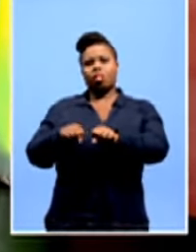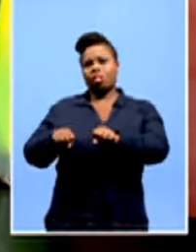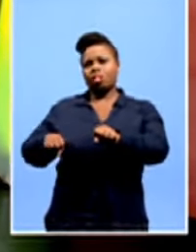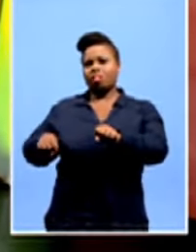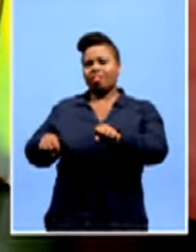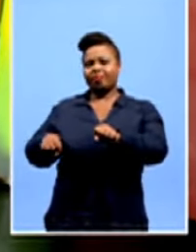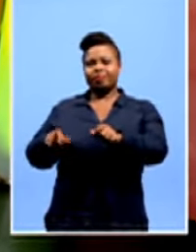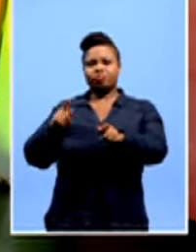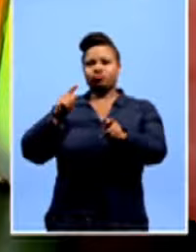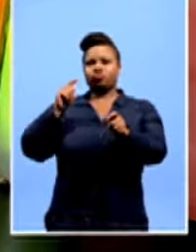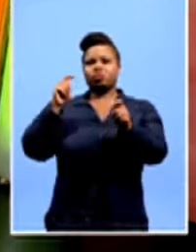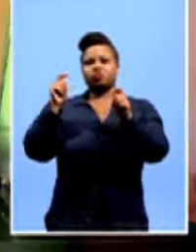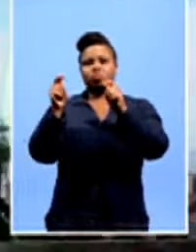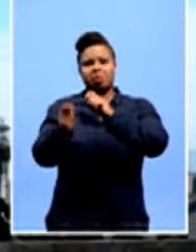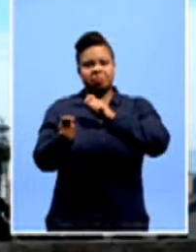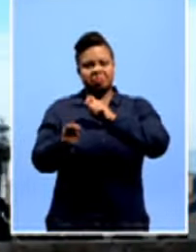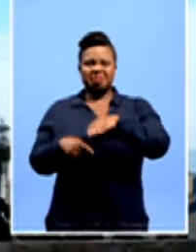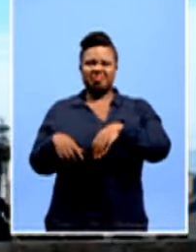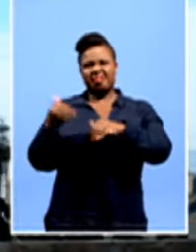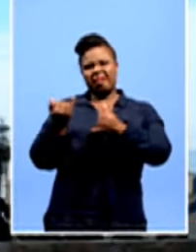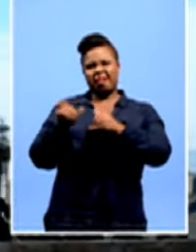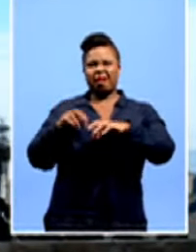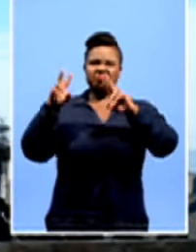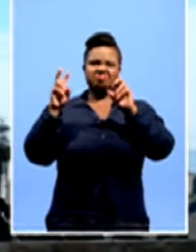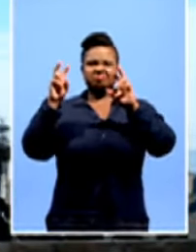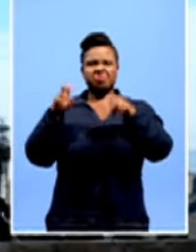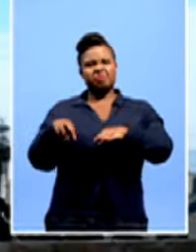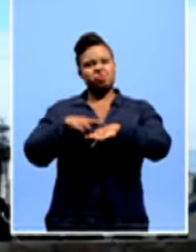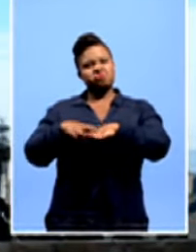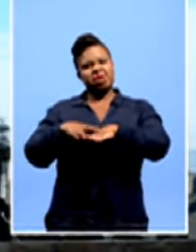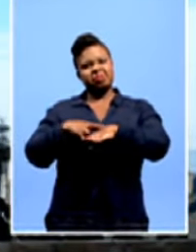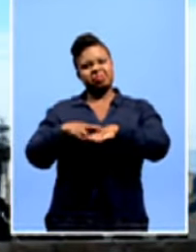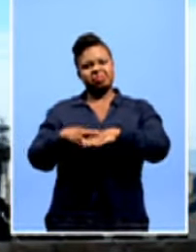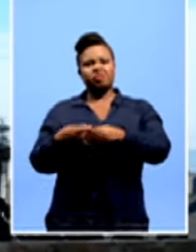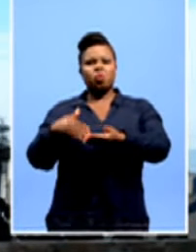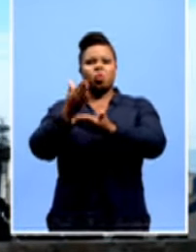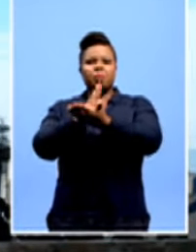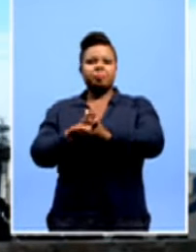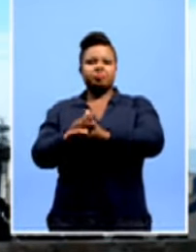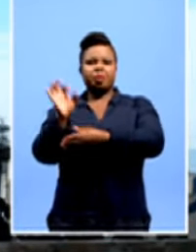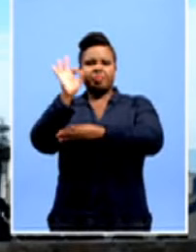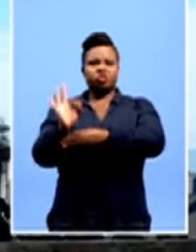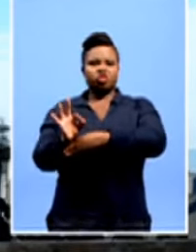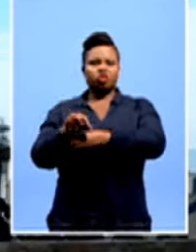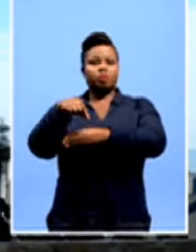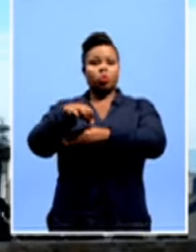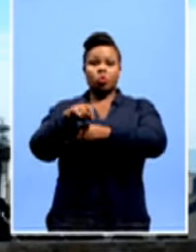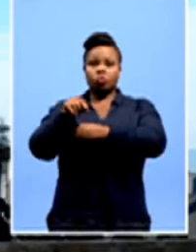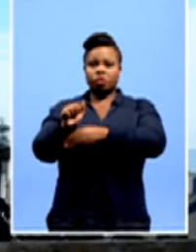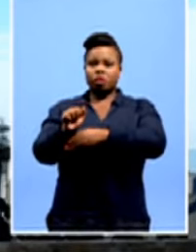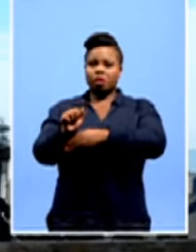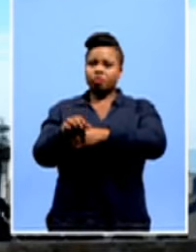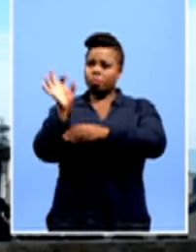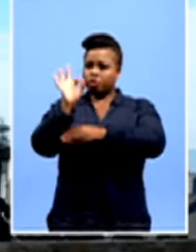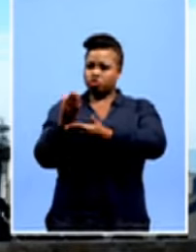transformation a sort of a racist thing or quota, so to speak, a racist thing. Although it's quota is supposed